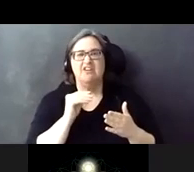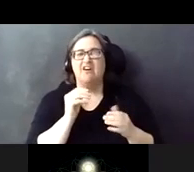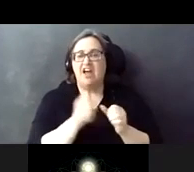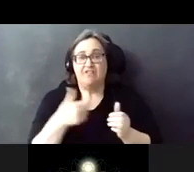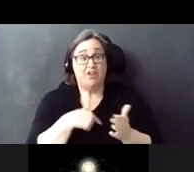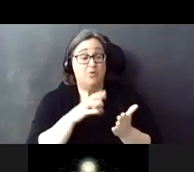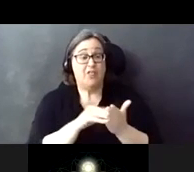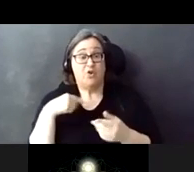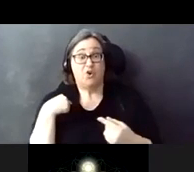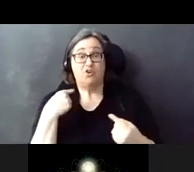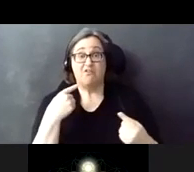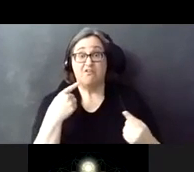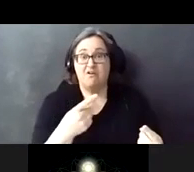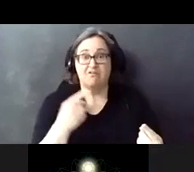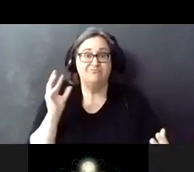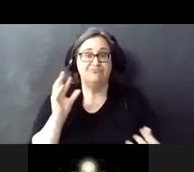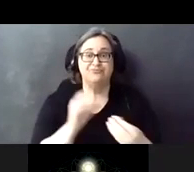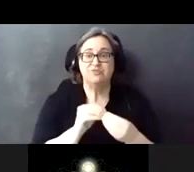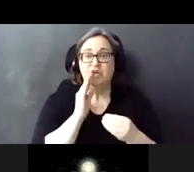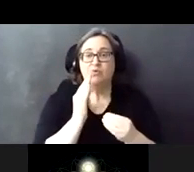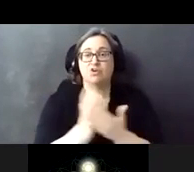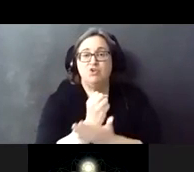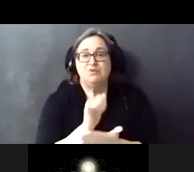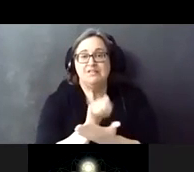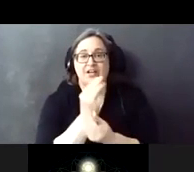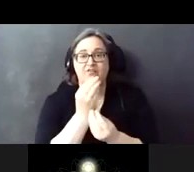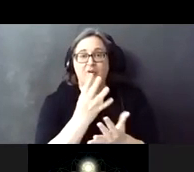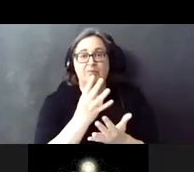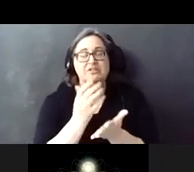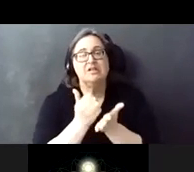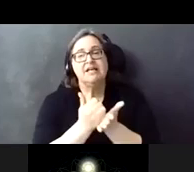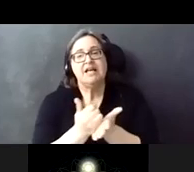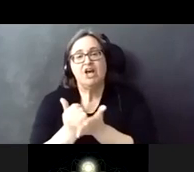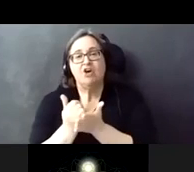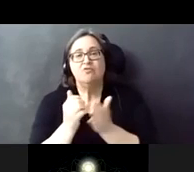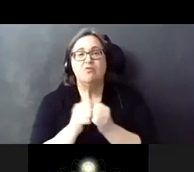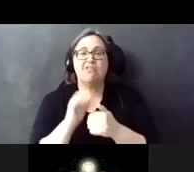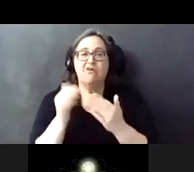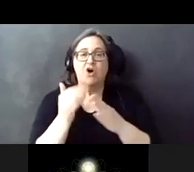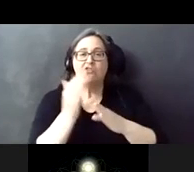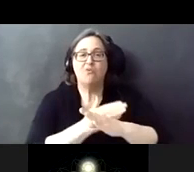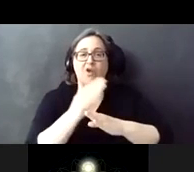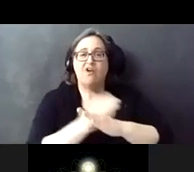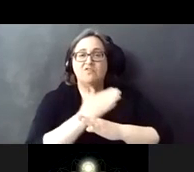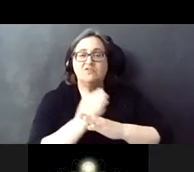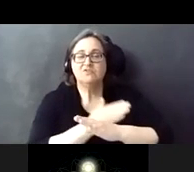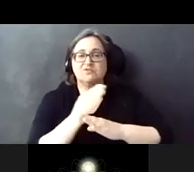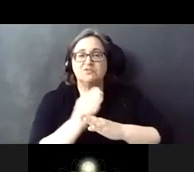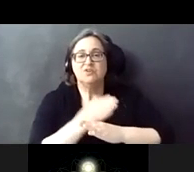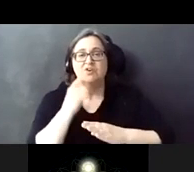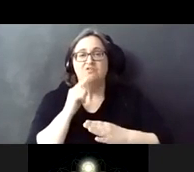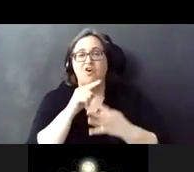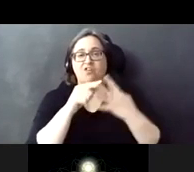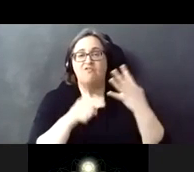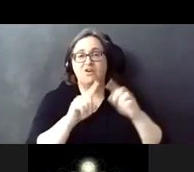we've learned, we are going to use that information to help with all the renovations that we're doing on these four